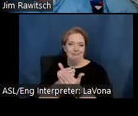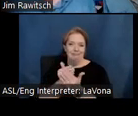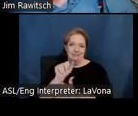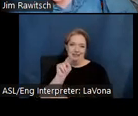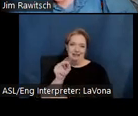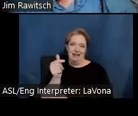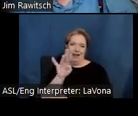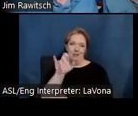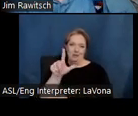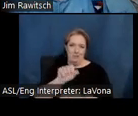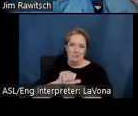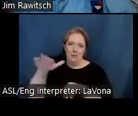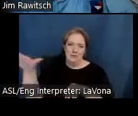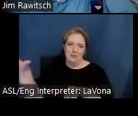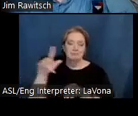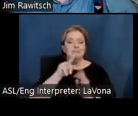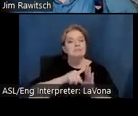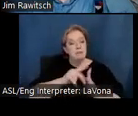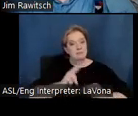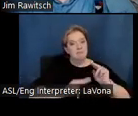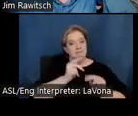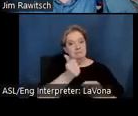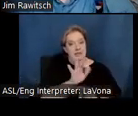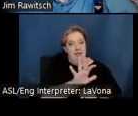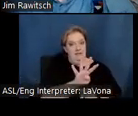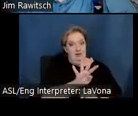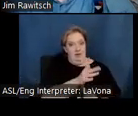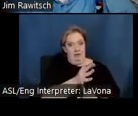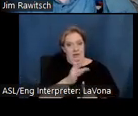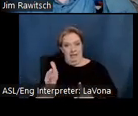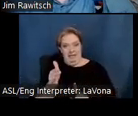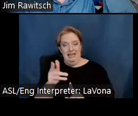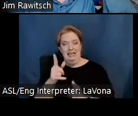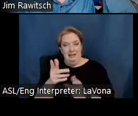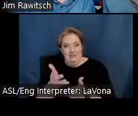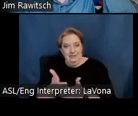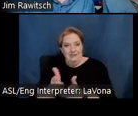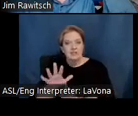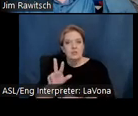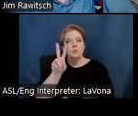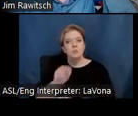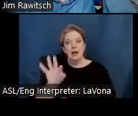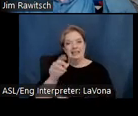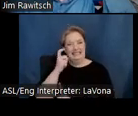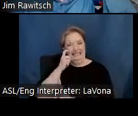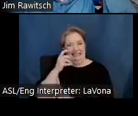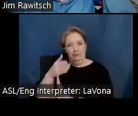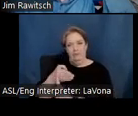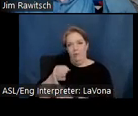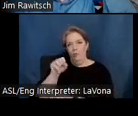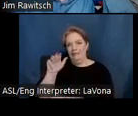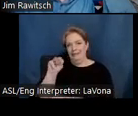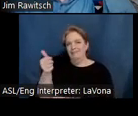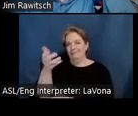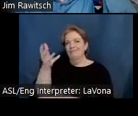Home was begun in 1954 and was completed shortly before Sam's passing in 2009. Of the